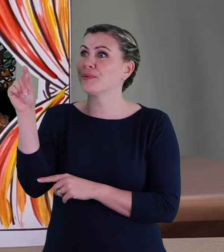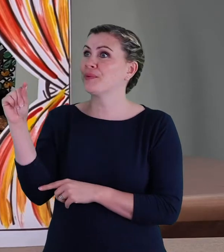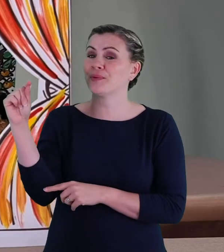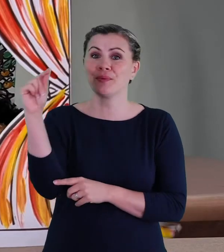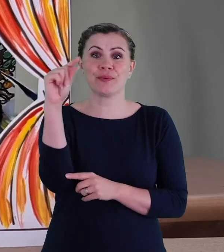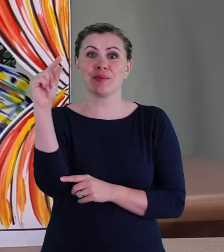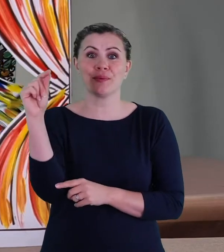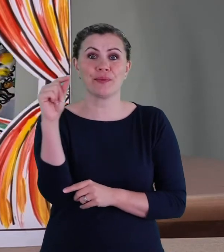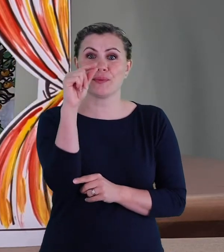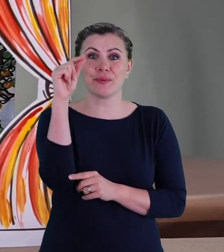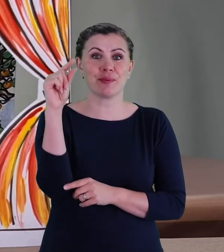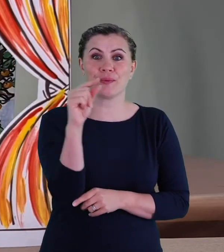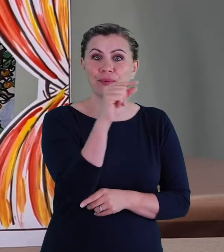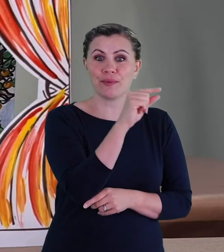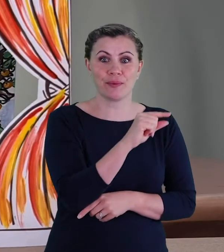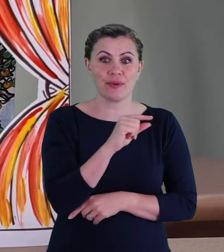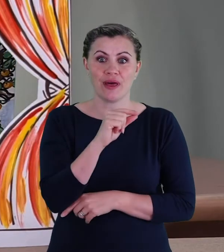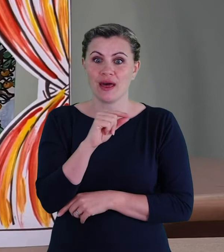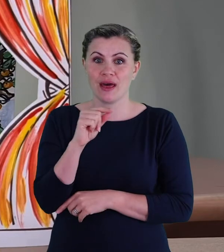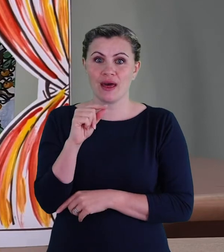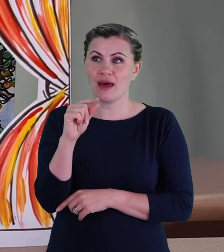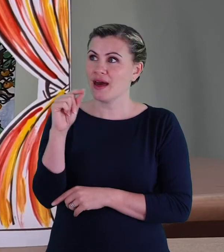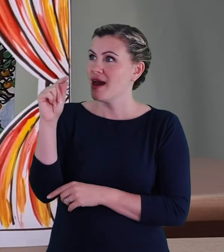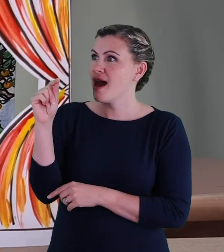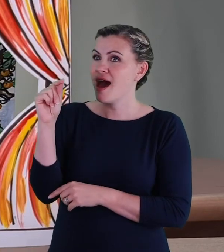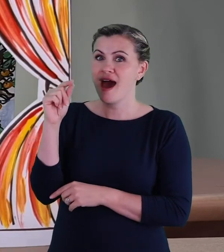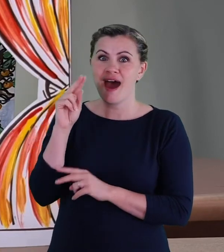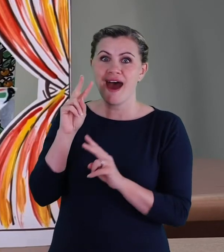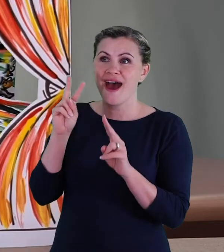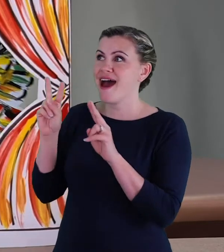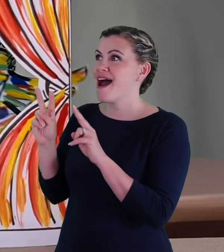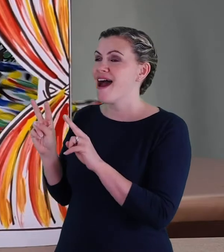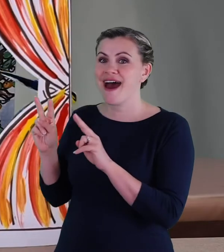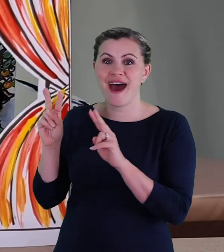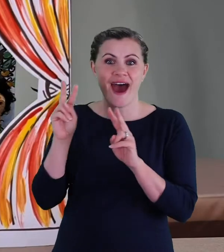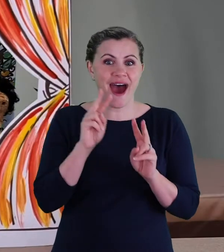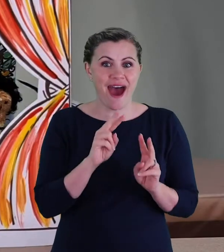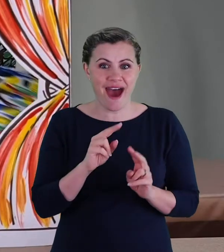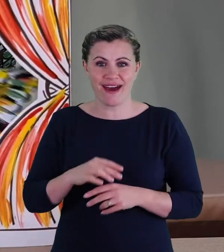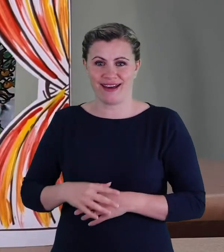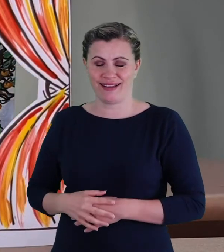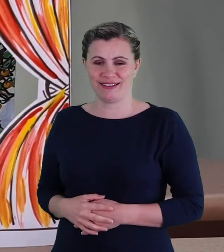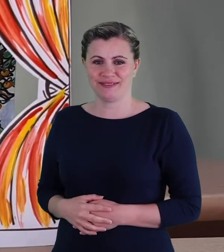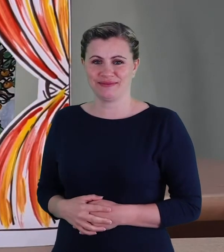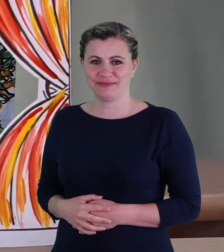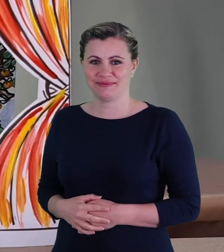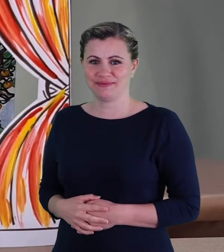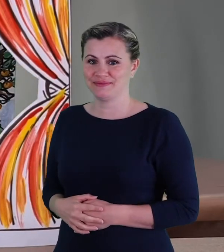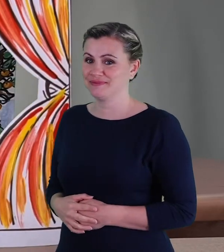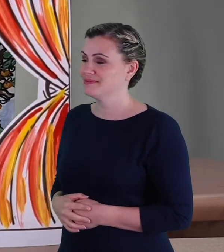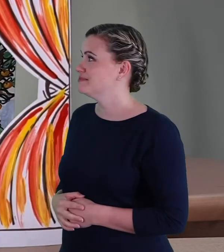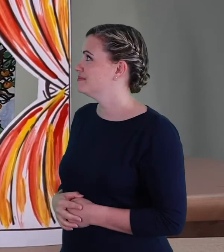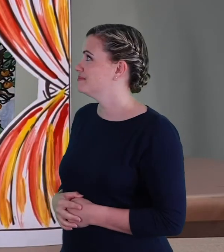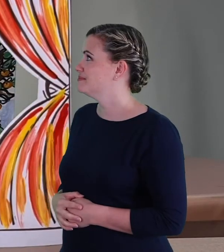this very piece of earth that I first sang with a hummingbird.